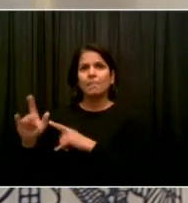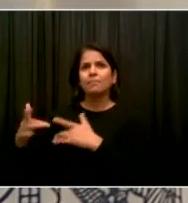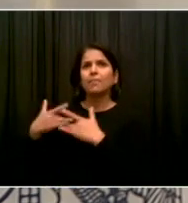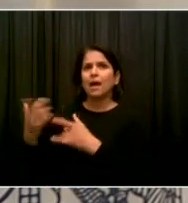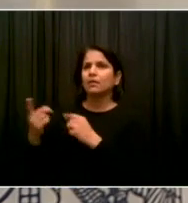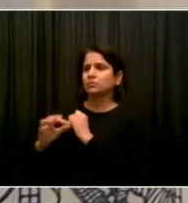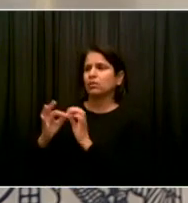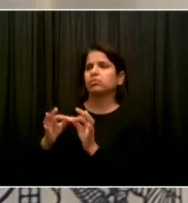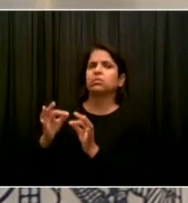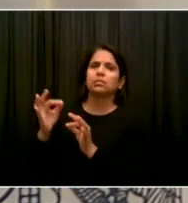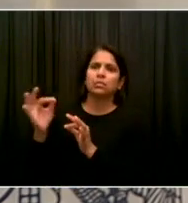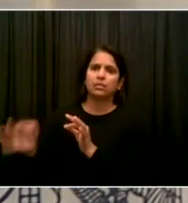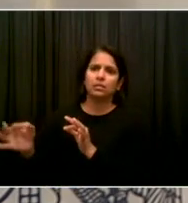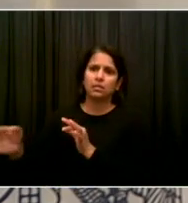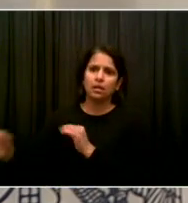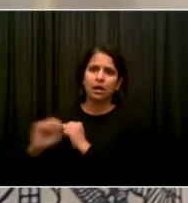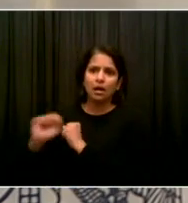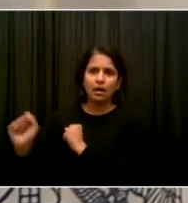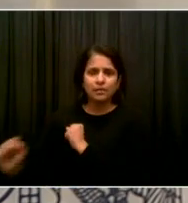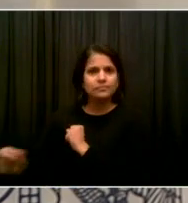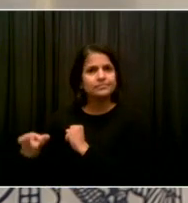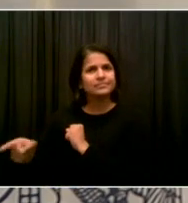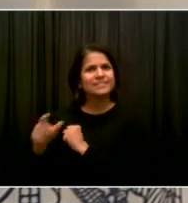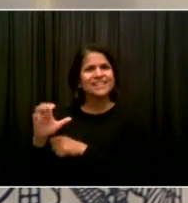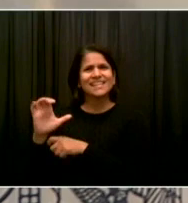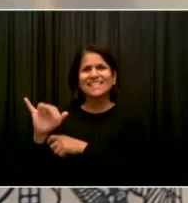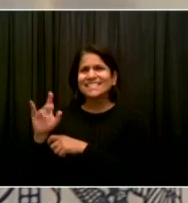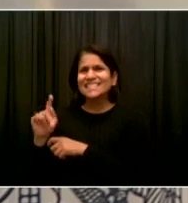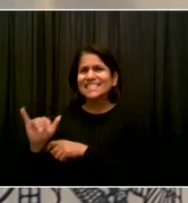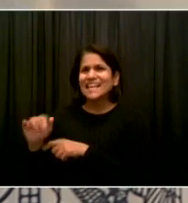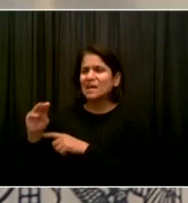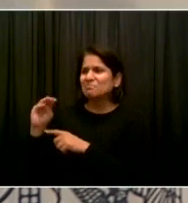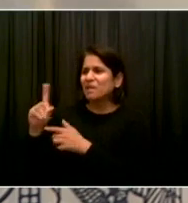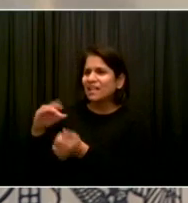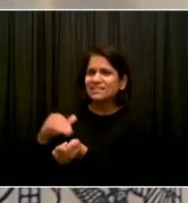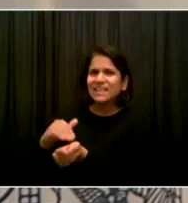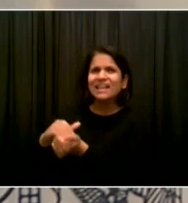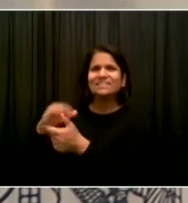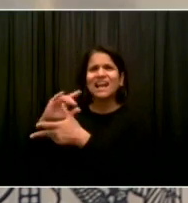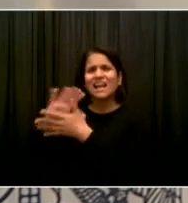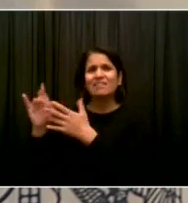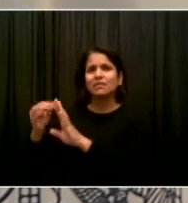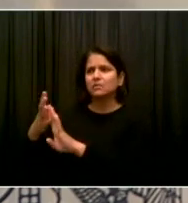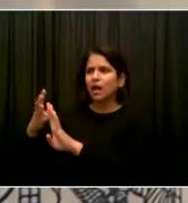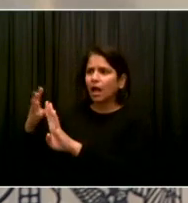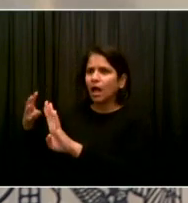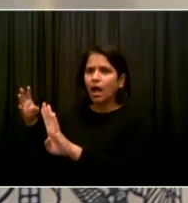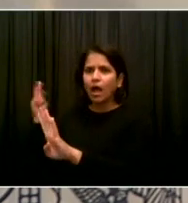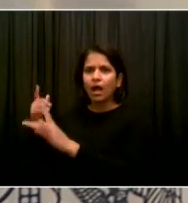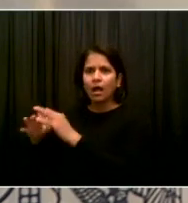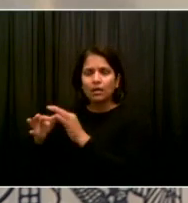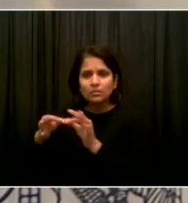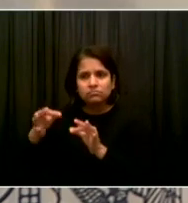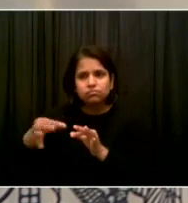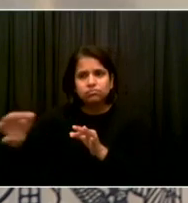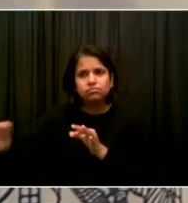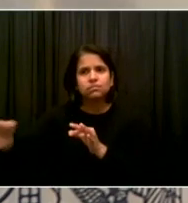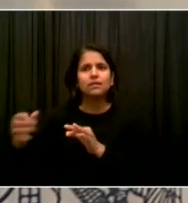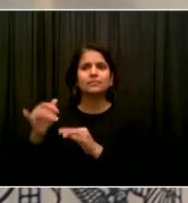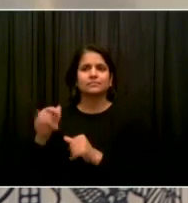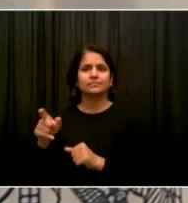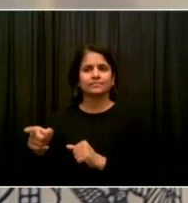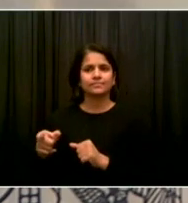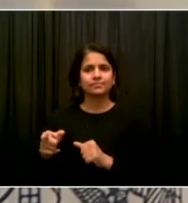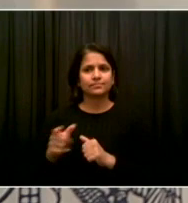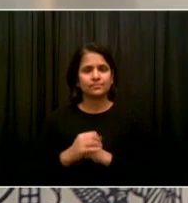I want both Mitch and Ted to speak to it. But I want start with Mitch because on the question of how you supervise and maintain quality control, I want to